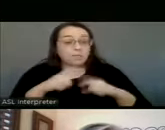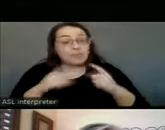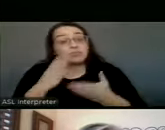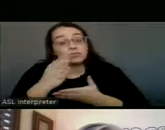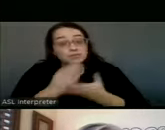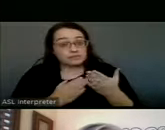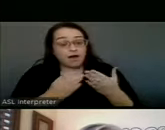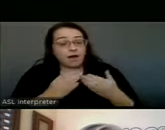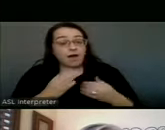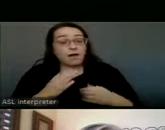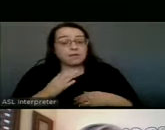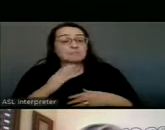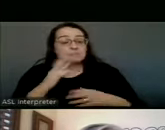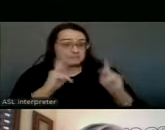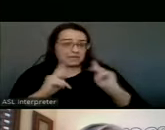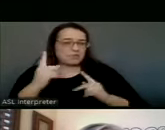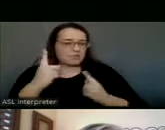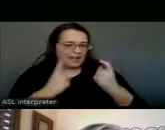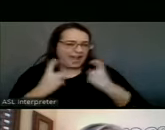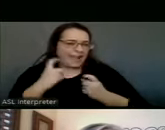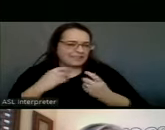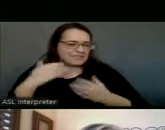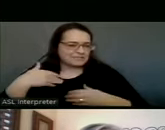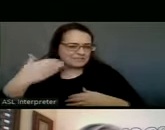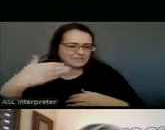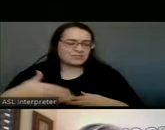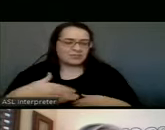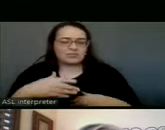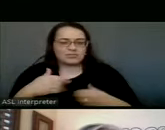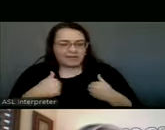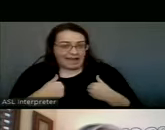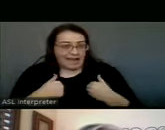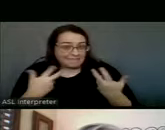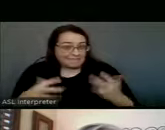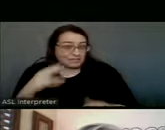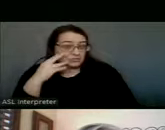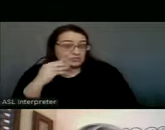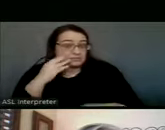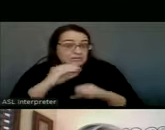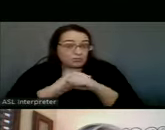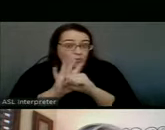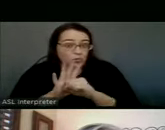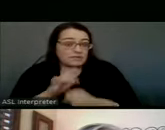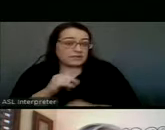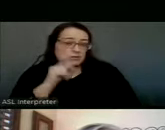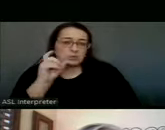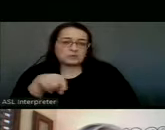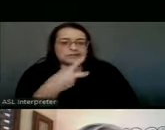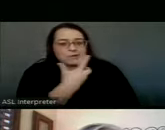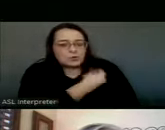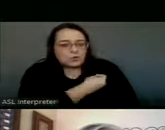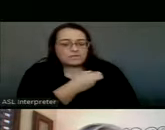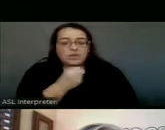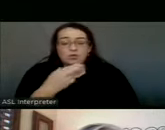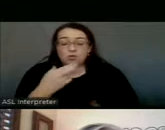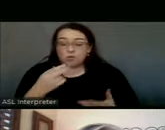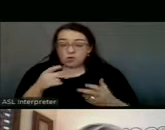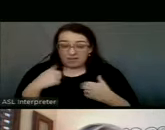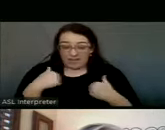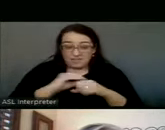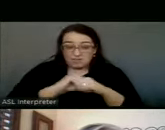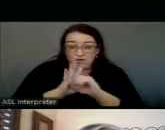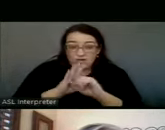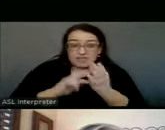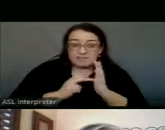question that people have asked us. They've asked, you know, well, I've had COVID. I don't need the vaccine. Or I've had COVID. Can I get the